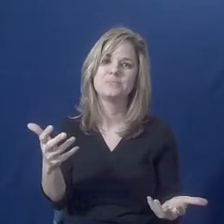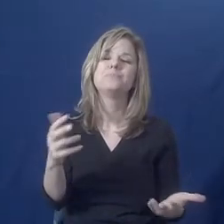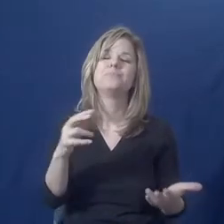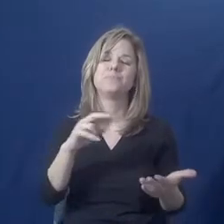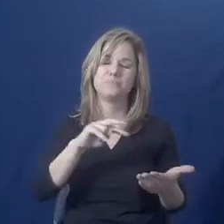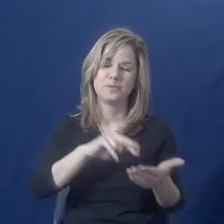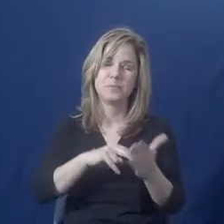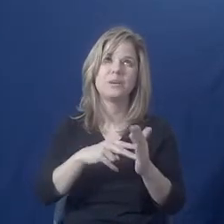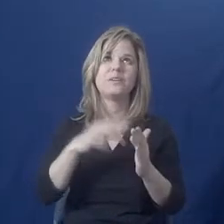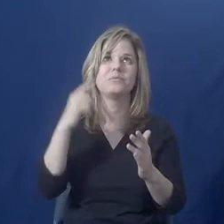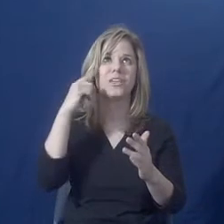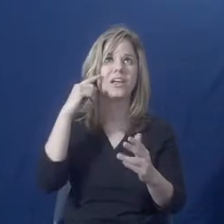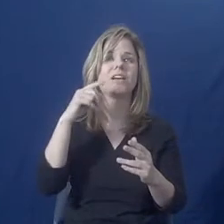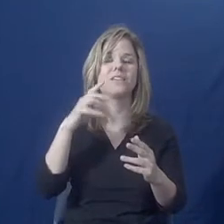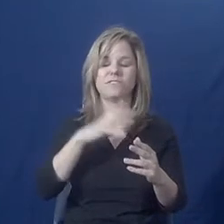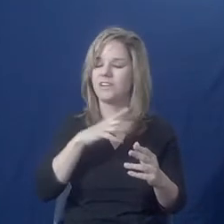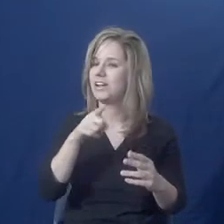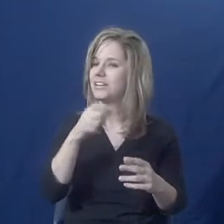alternative place.